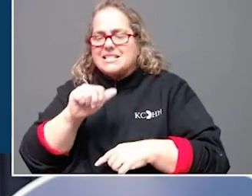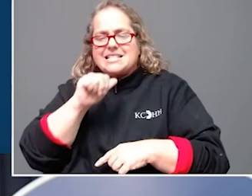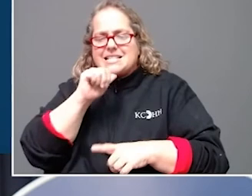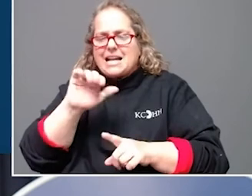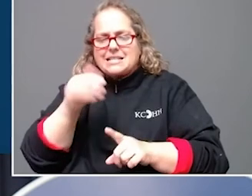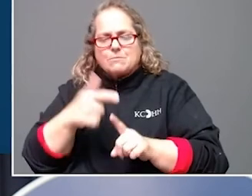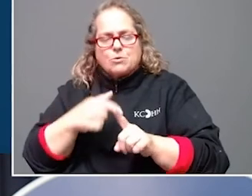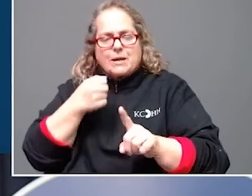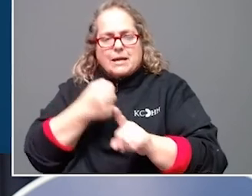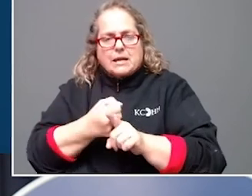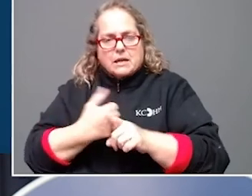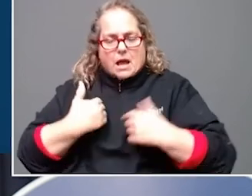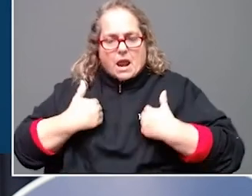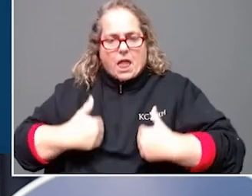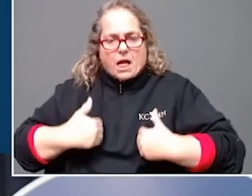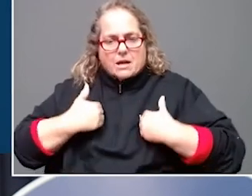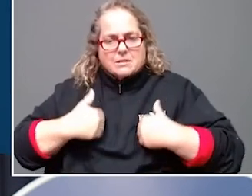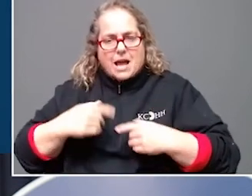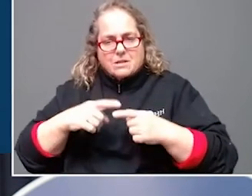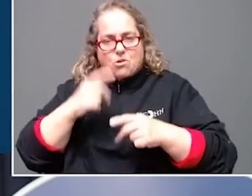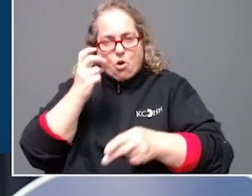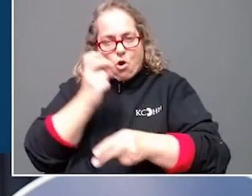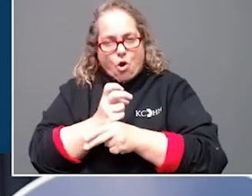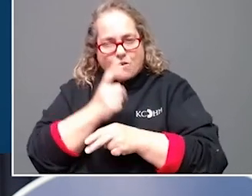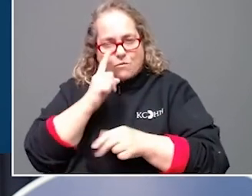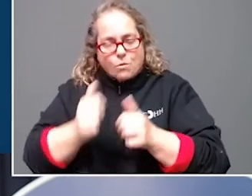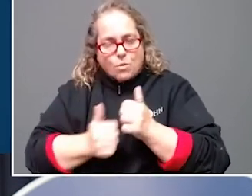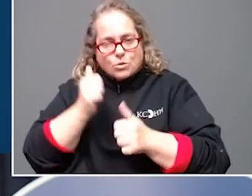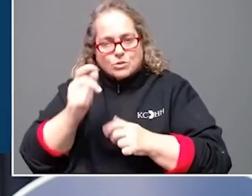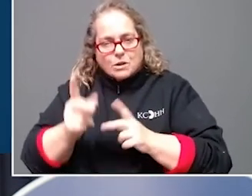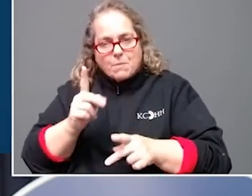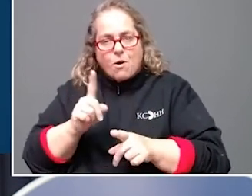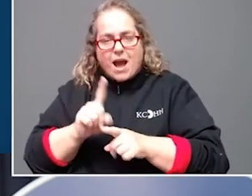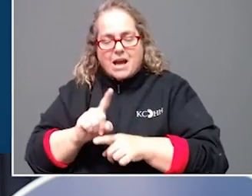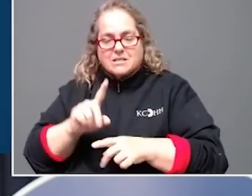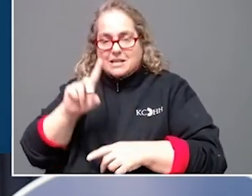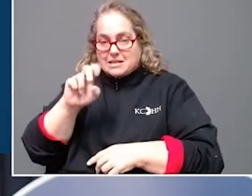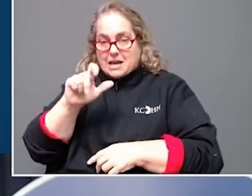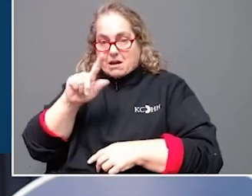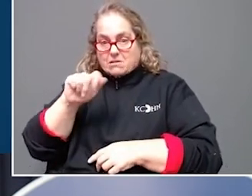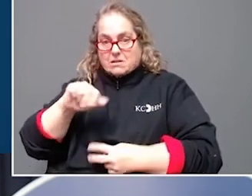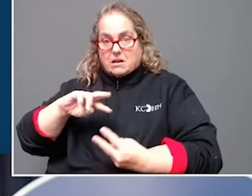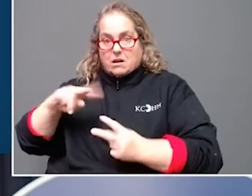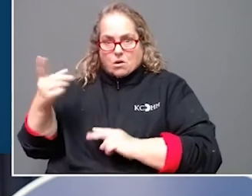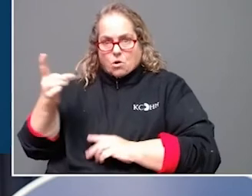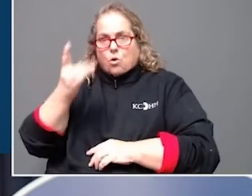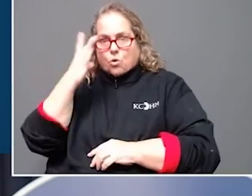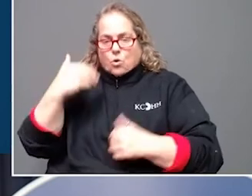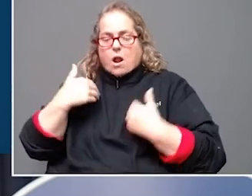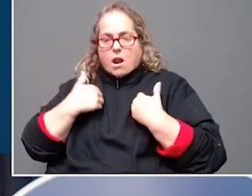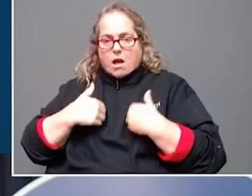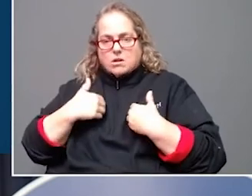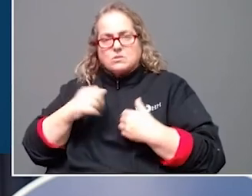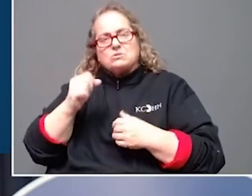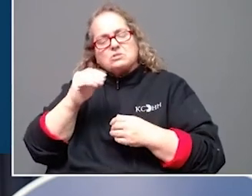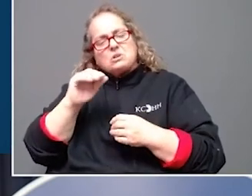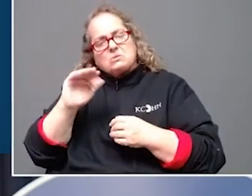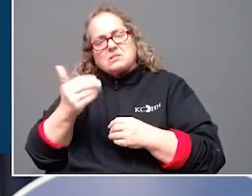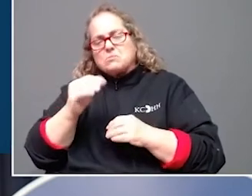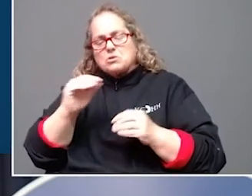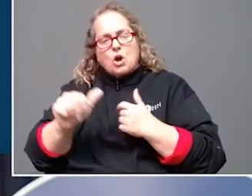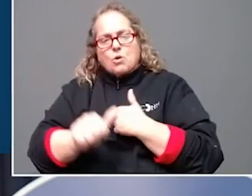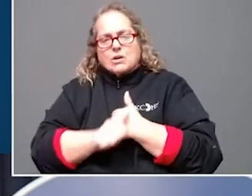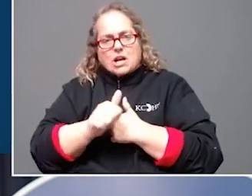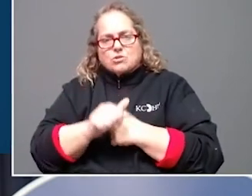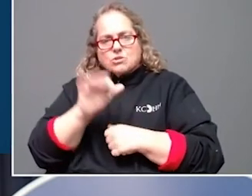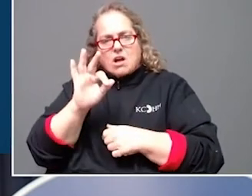remain high, the need for ICU beds and ventilators is less than in previous surges. However, Dr. Stack said one problem